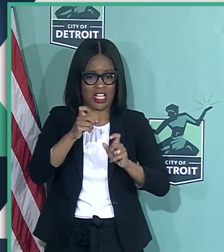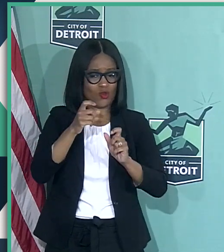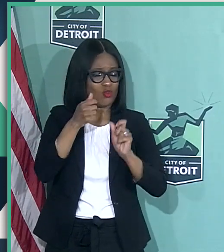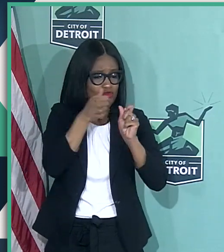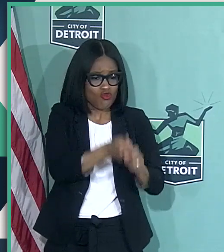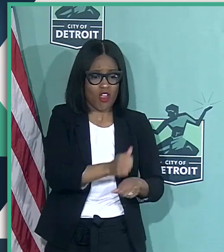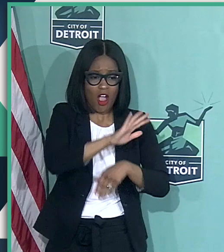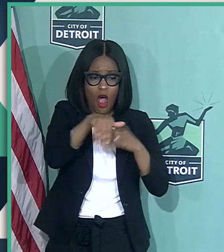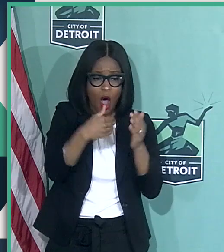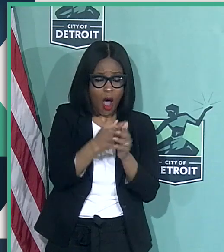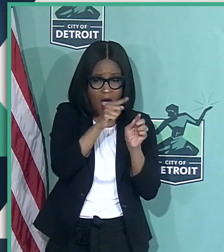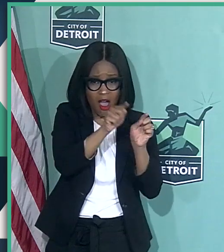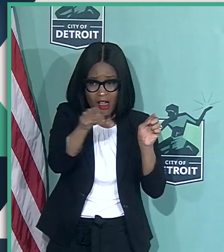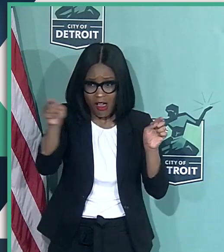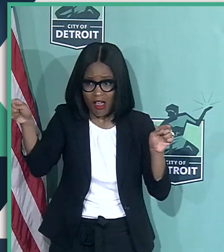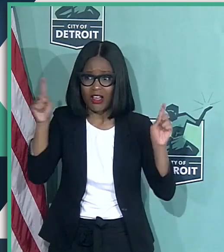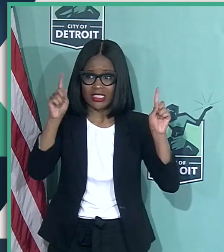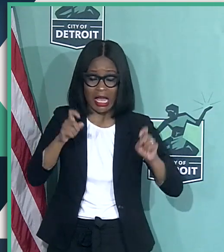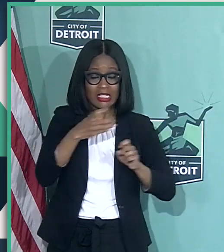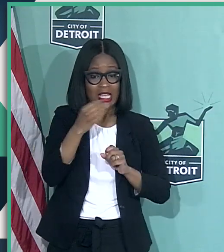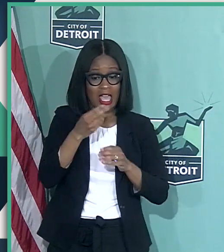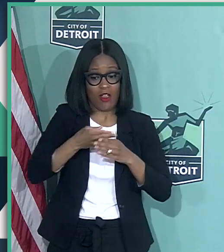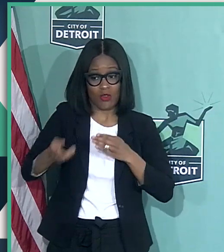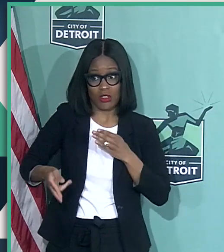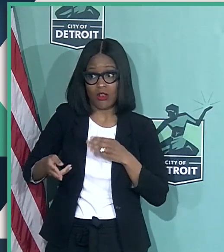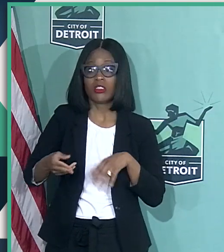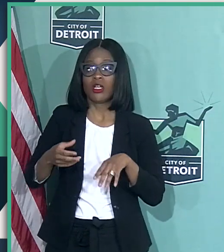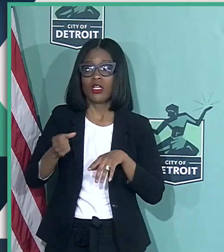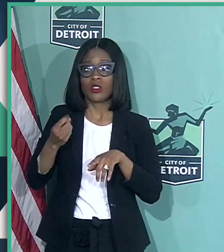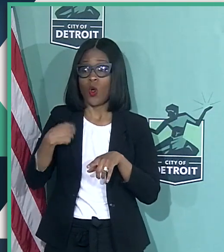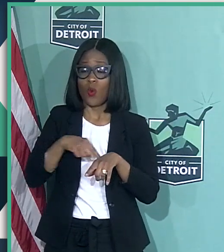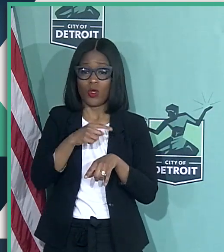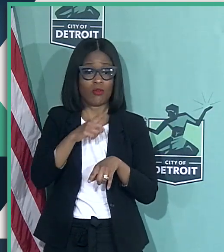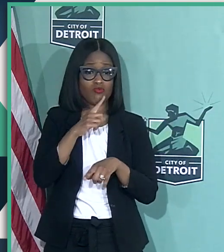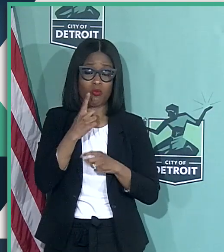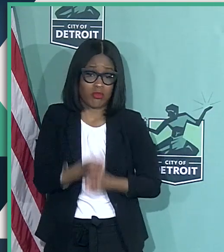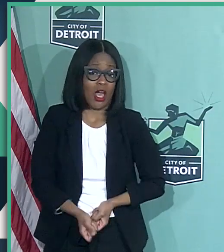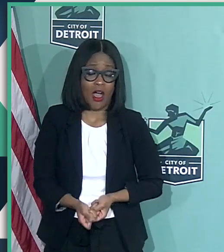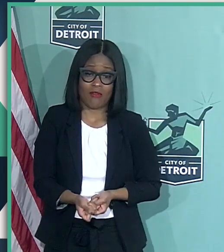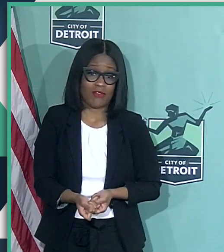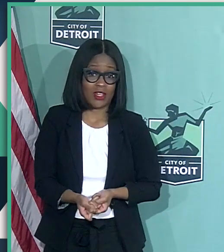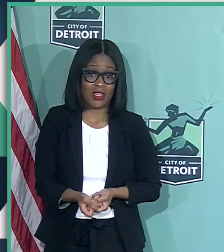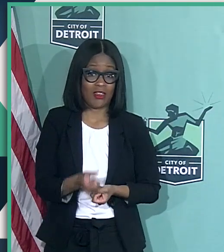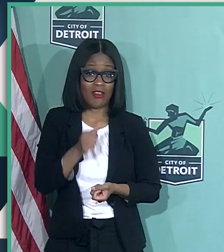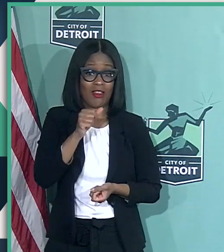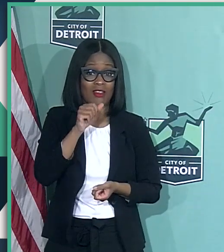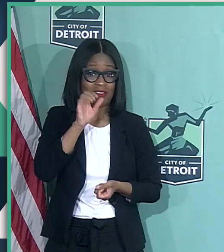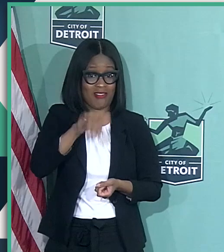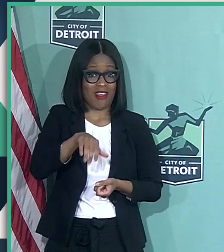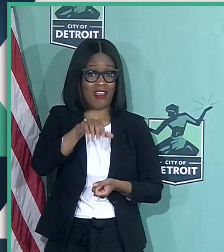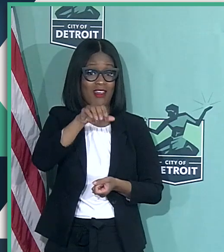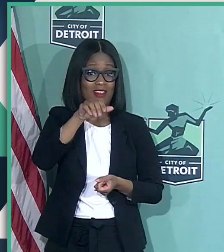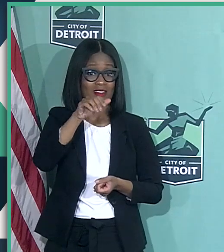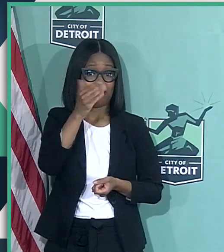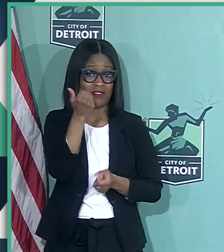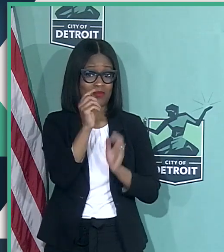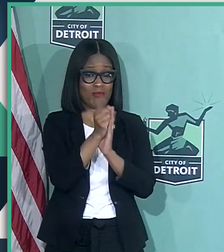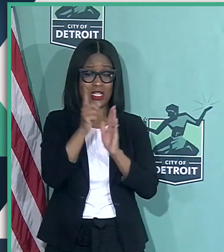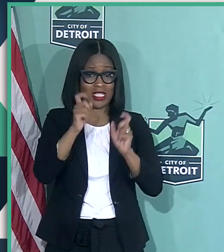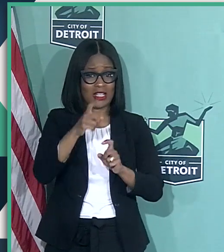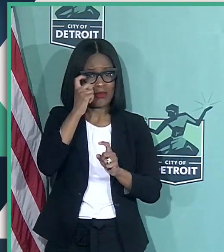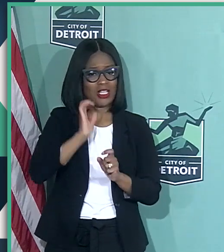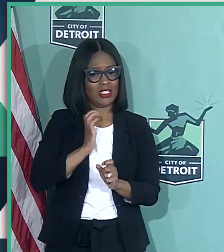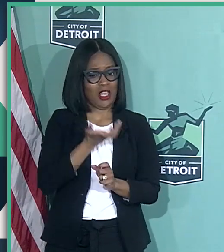results, and we are very confident of Abbott because of our own experience.